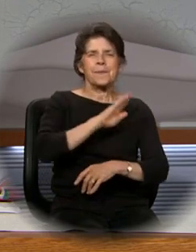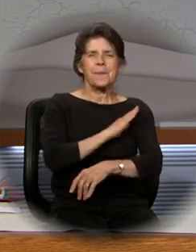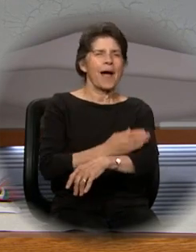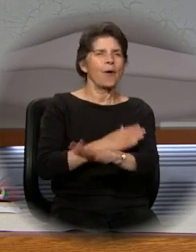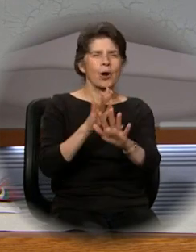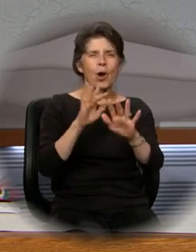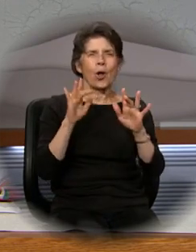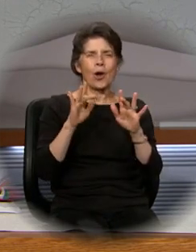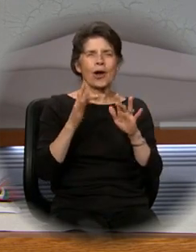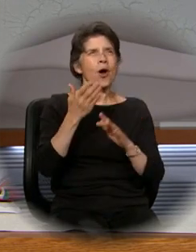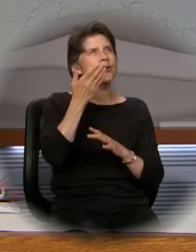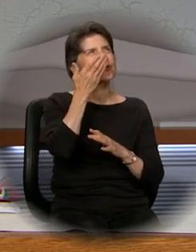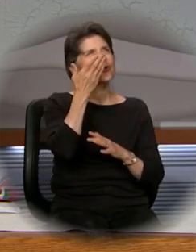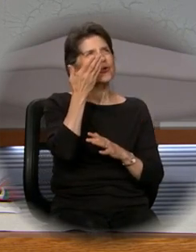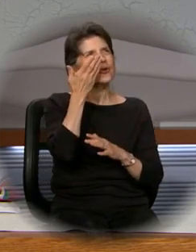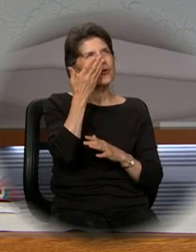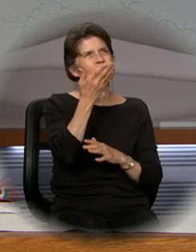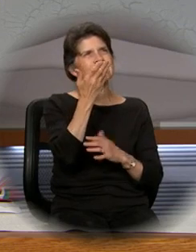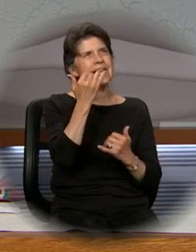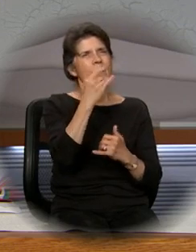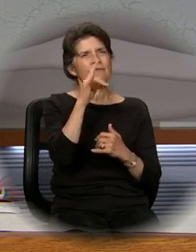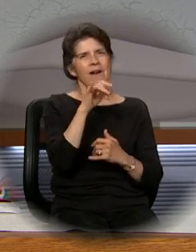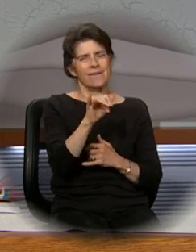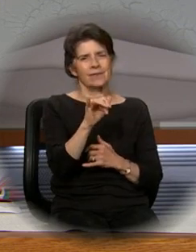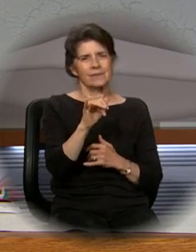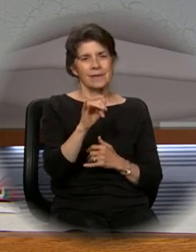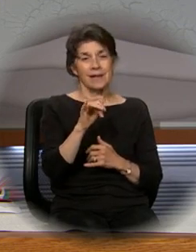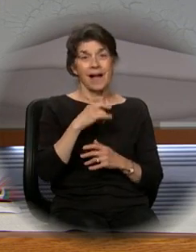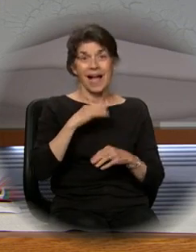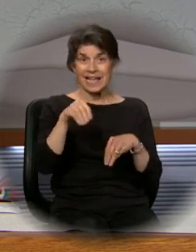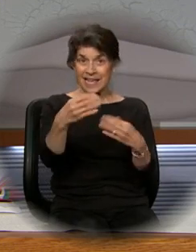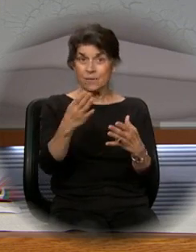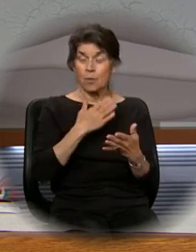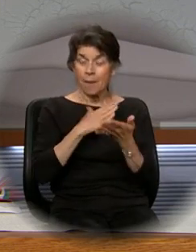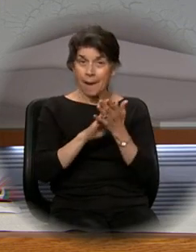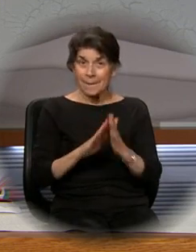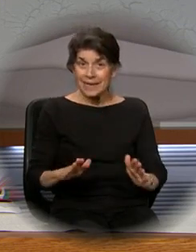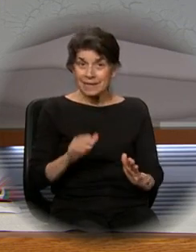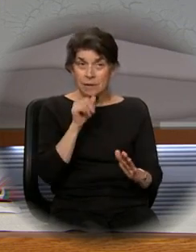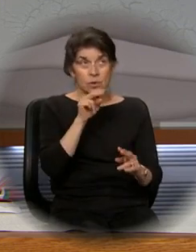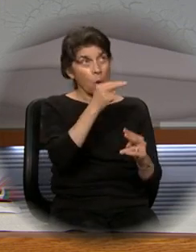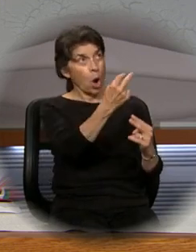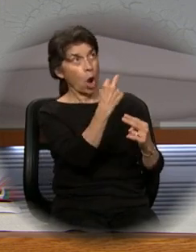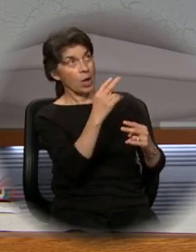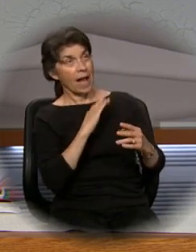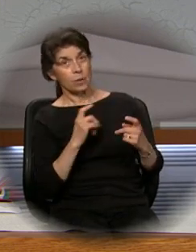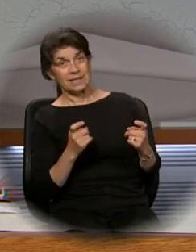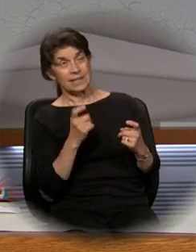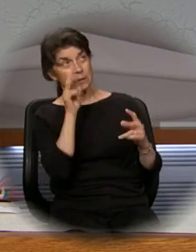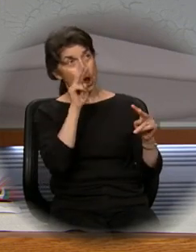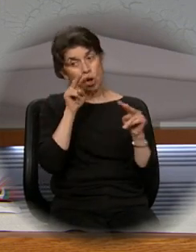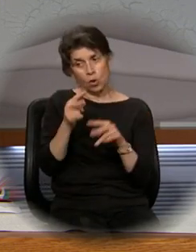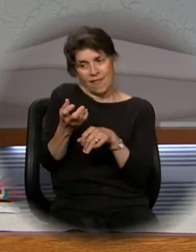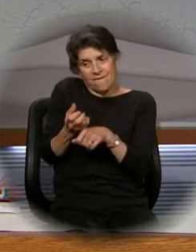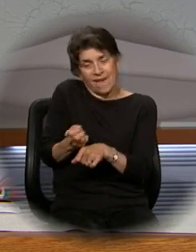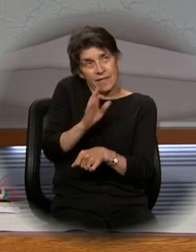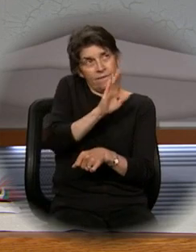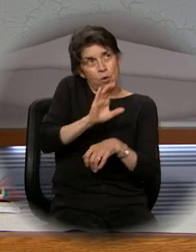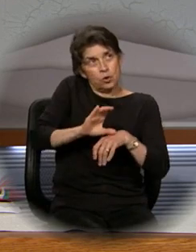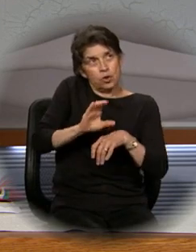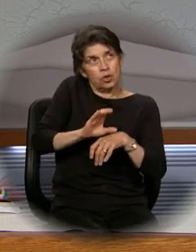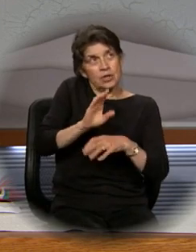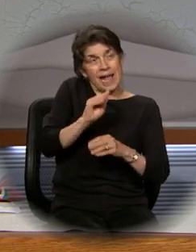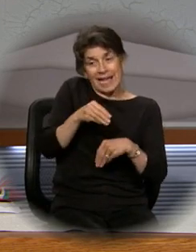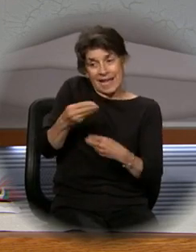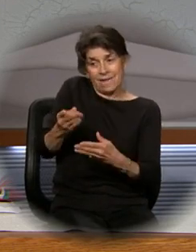Lord Jesus Christ, who said to your apostles, Peace I leave you, my peace I give you, look not on our sins but on the faith of your church and